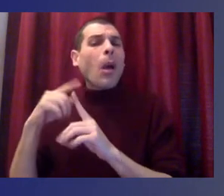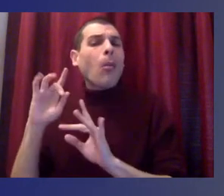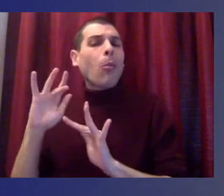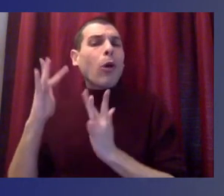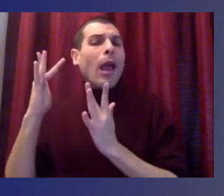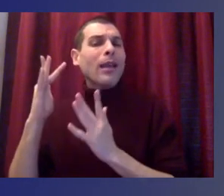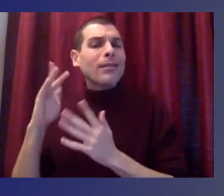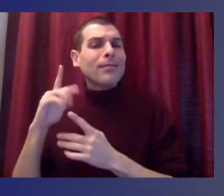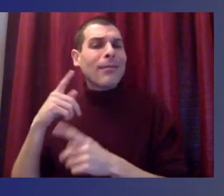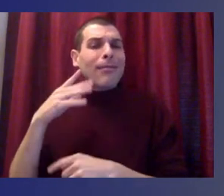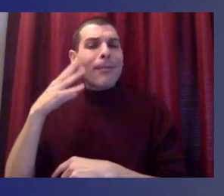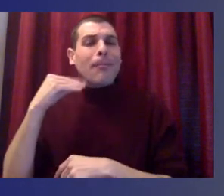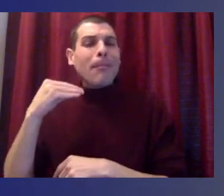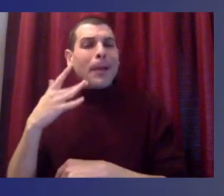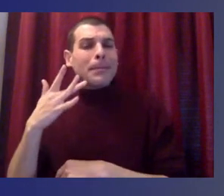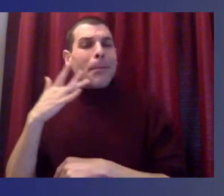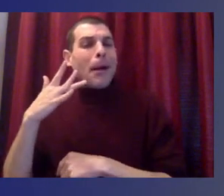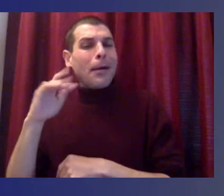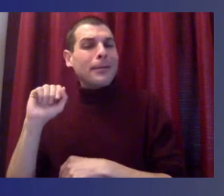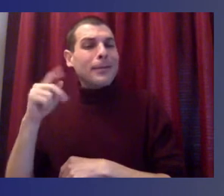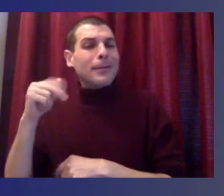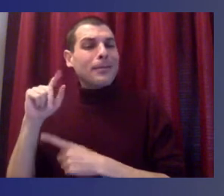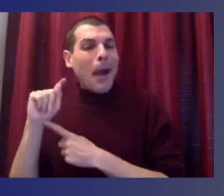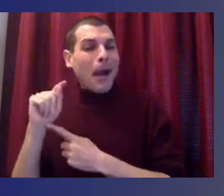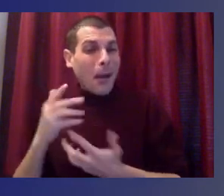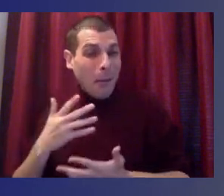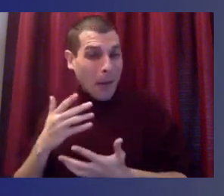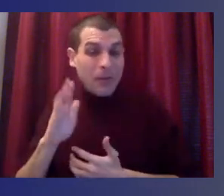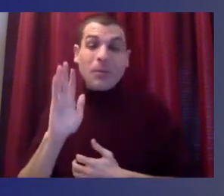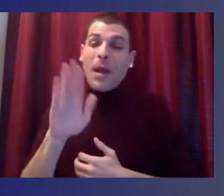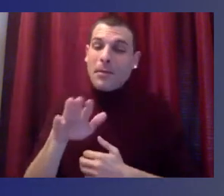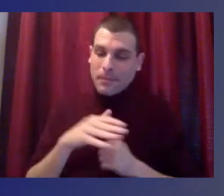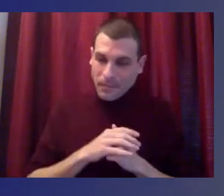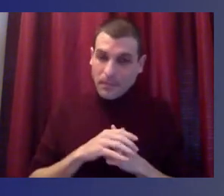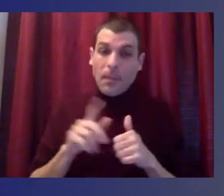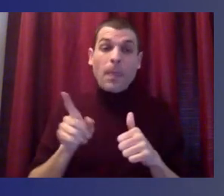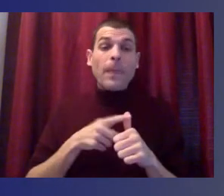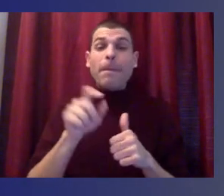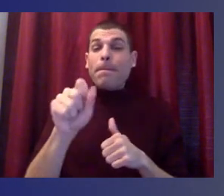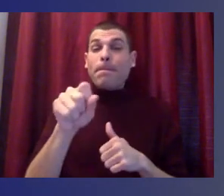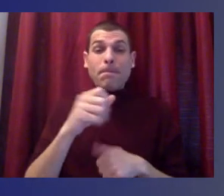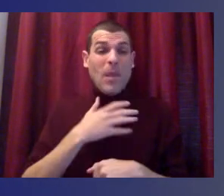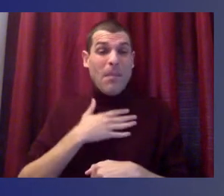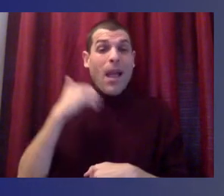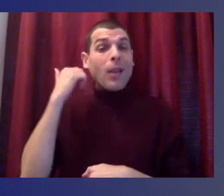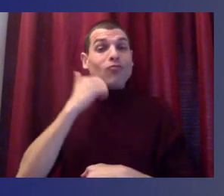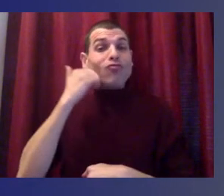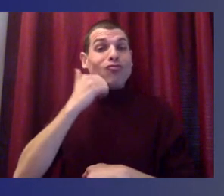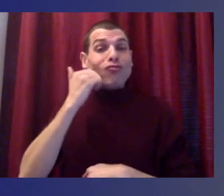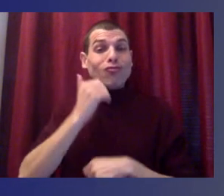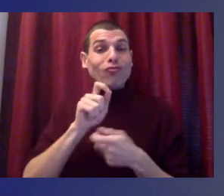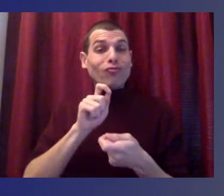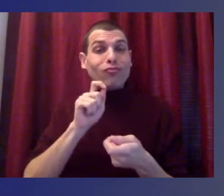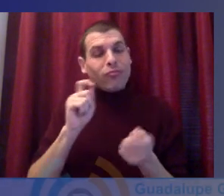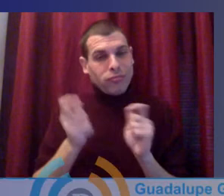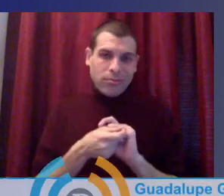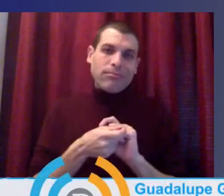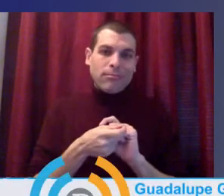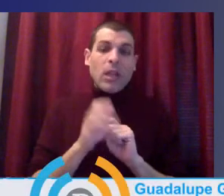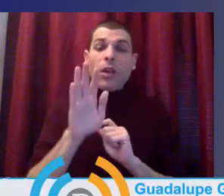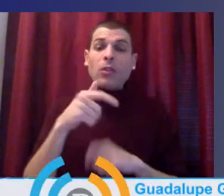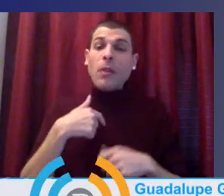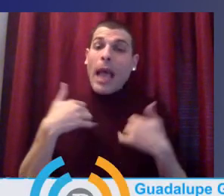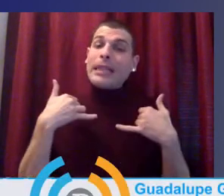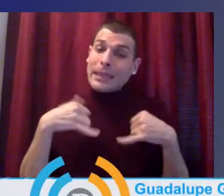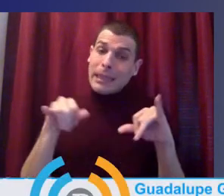our typical day-to-day routines as we knew them a year ago, they've been altered, though I still put a tie on and come into the